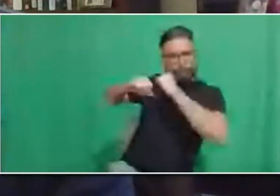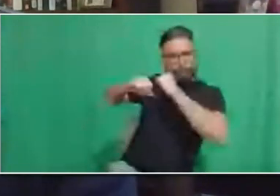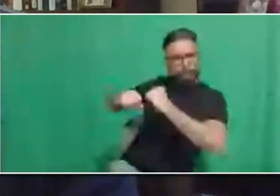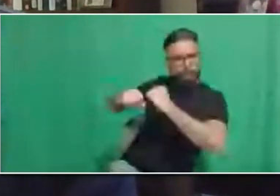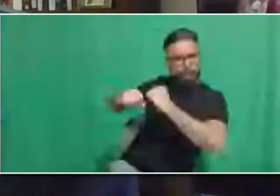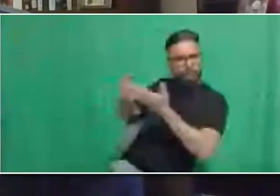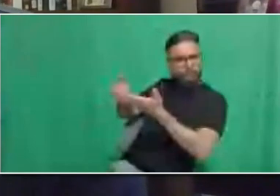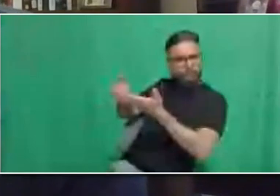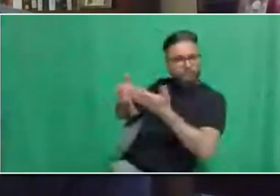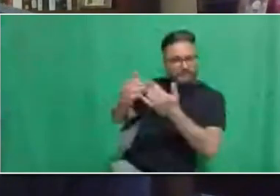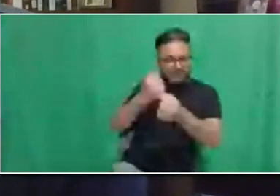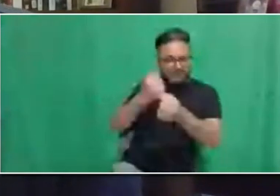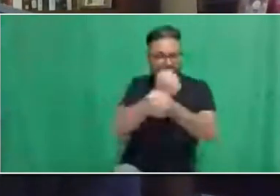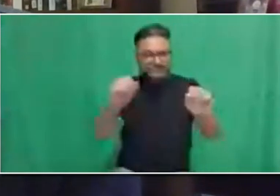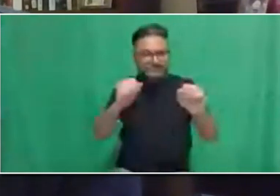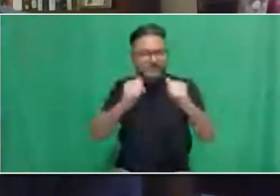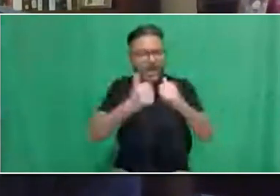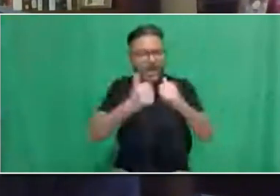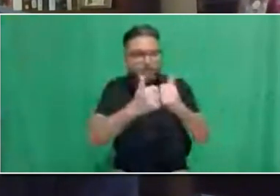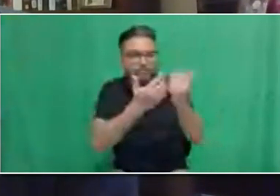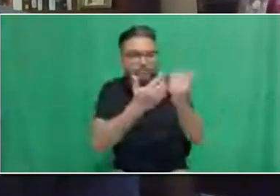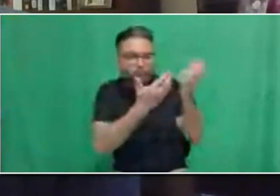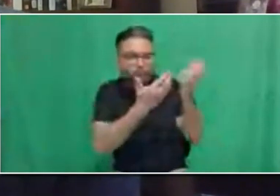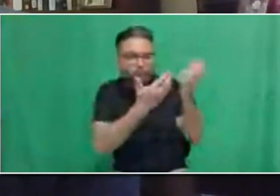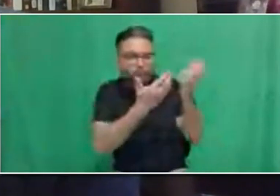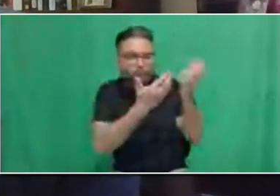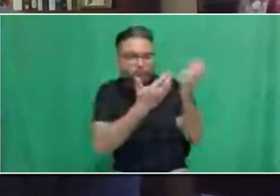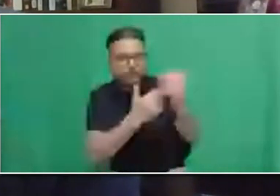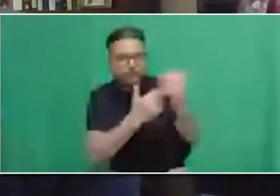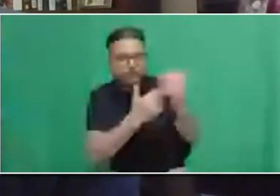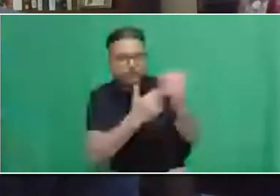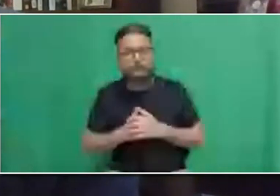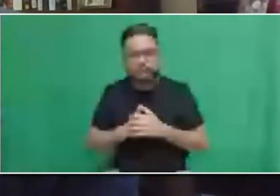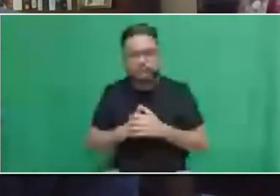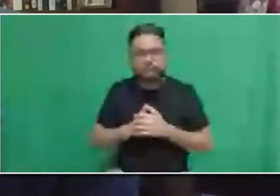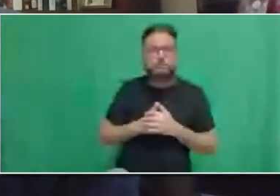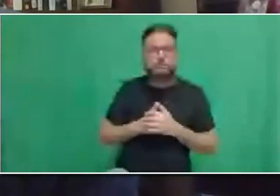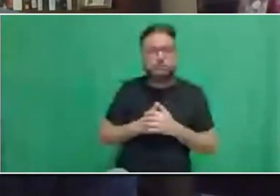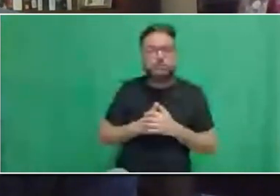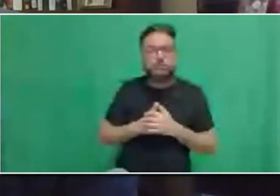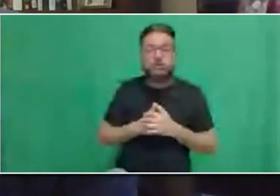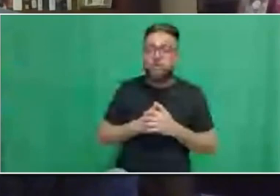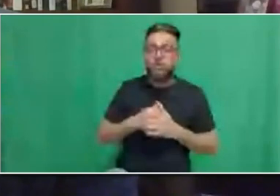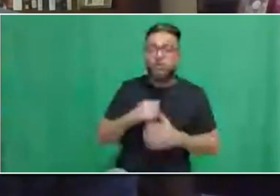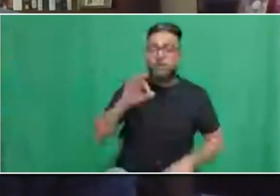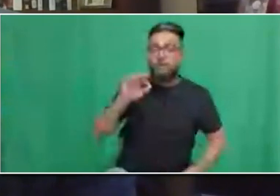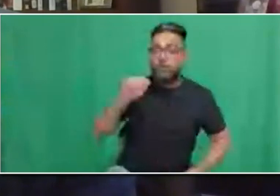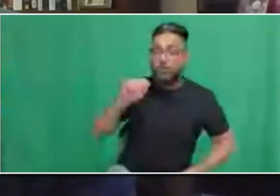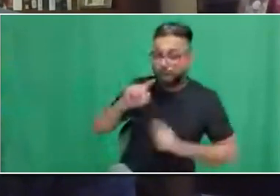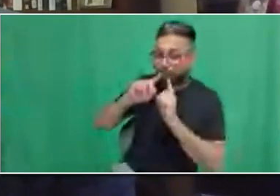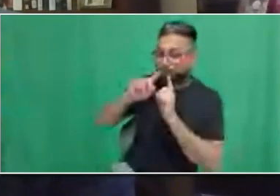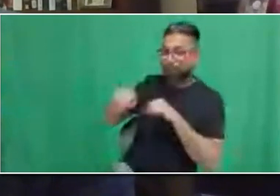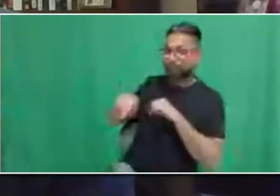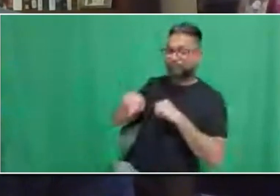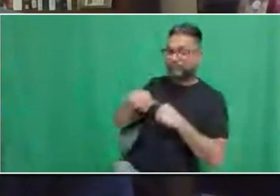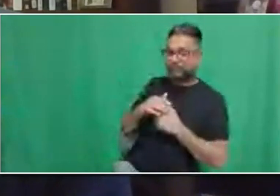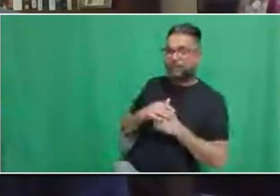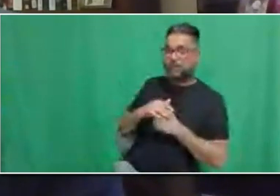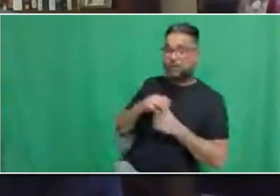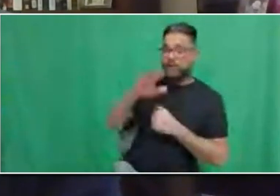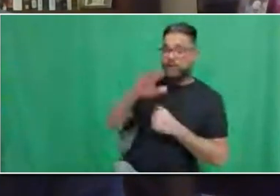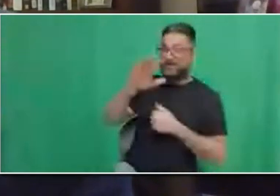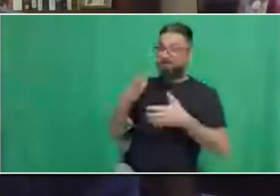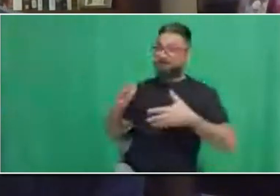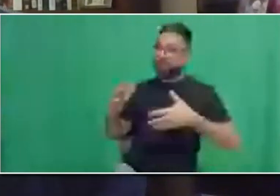Okay. Thanks for the question. Yeah, safety is paramount to everything that we do. The safety of our employees and our customers is what guides our